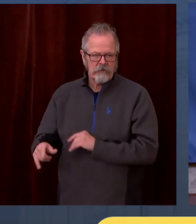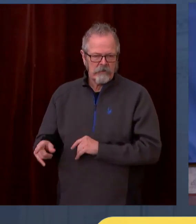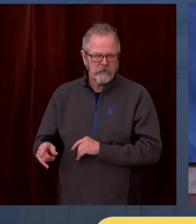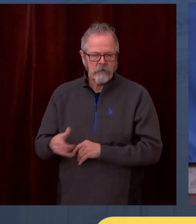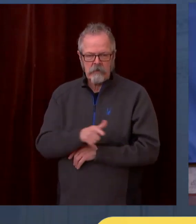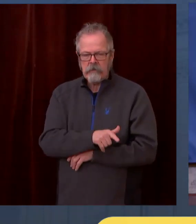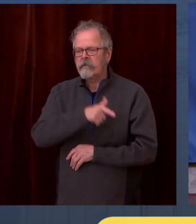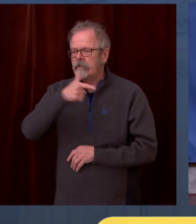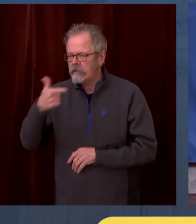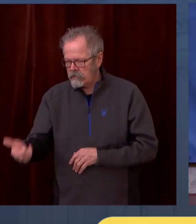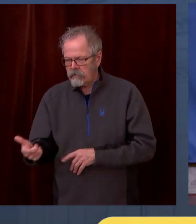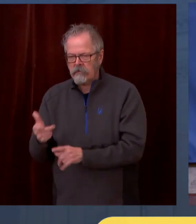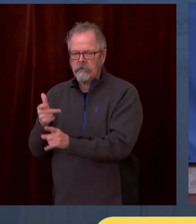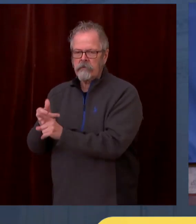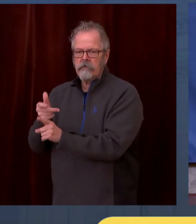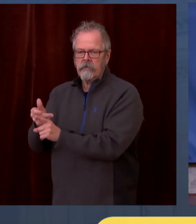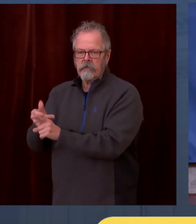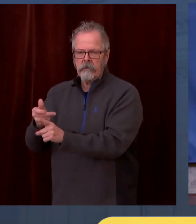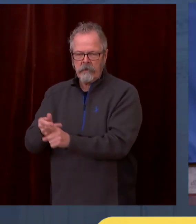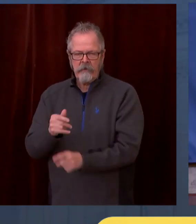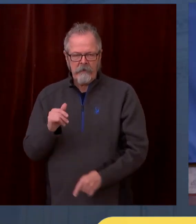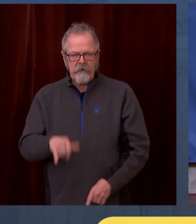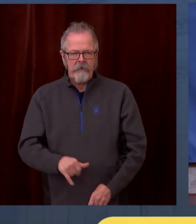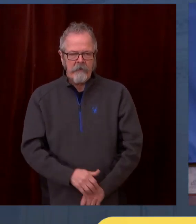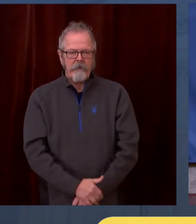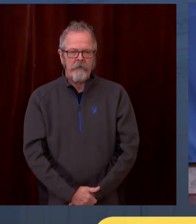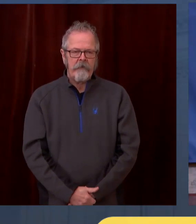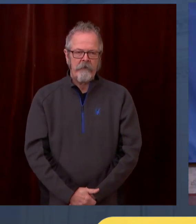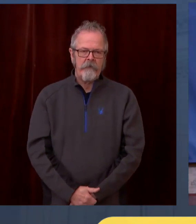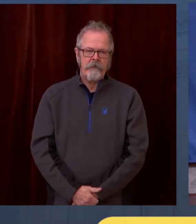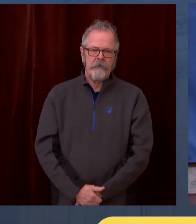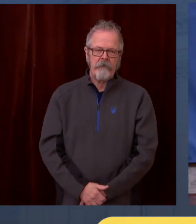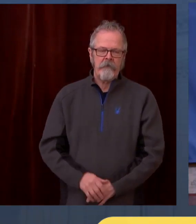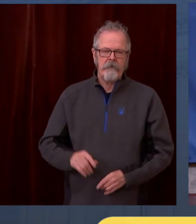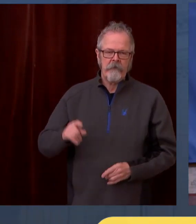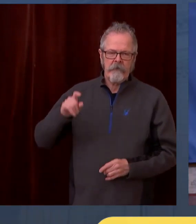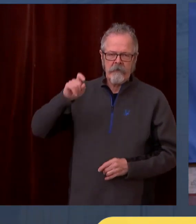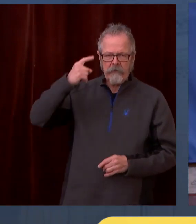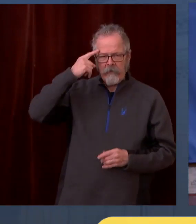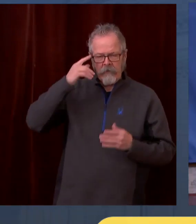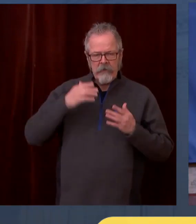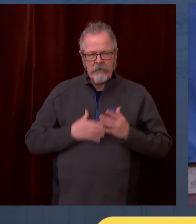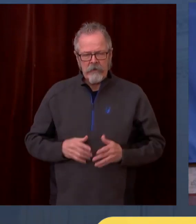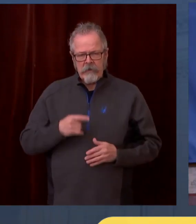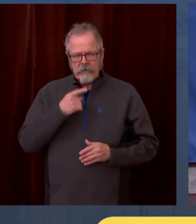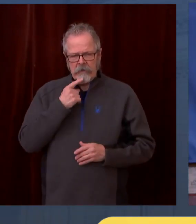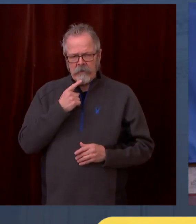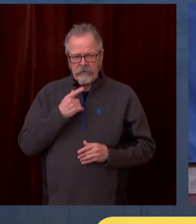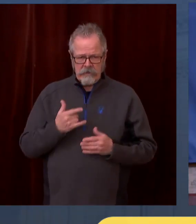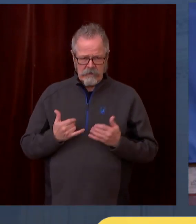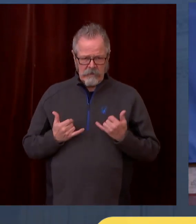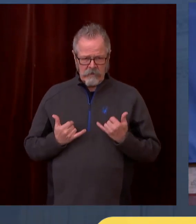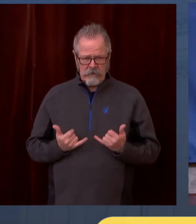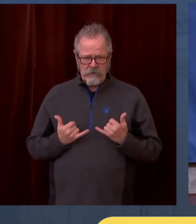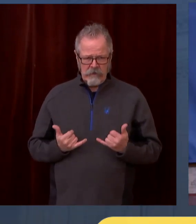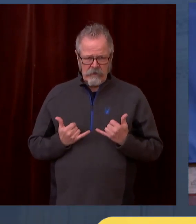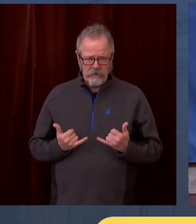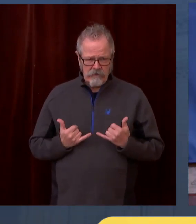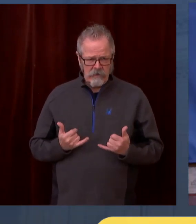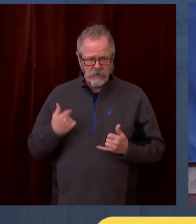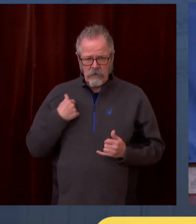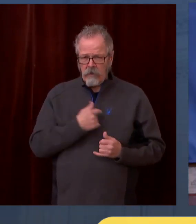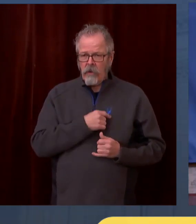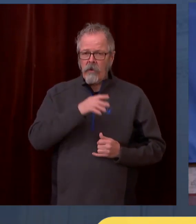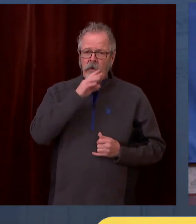more refined answer as what our priorities. I don't think it'd be really productive. Just give you general comments right now. But we will have this